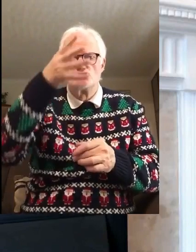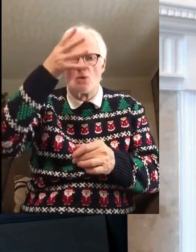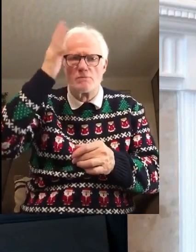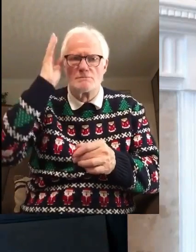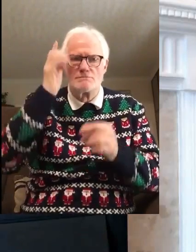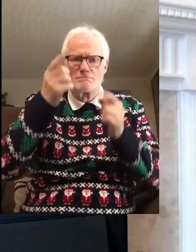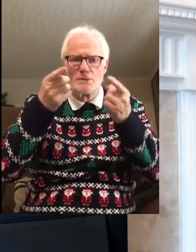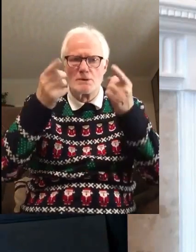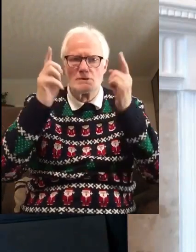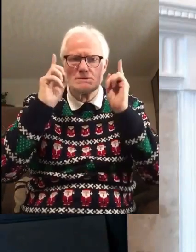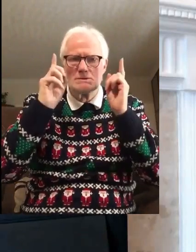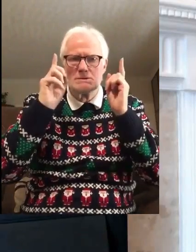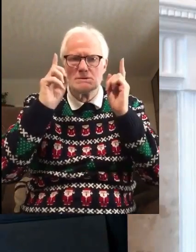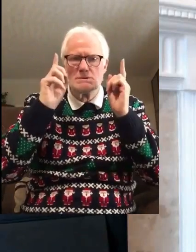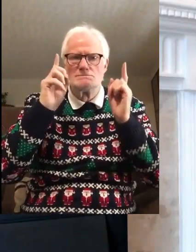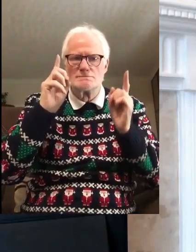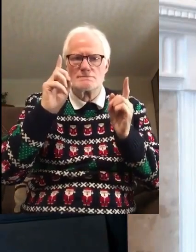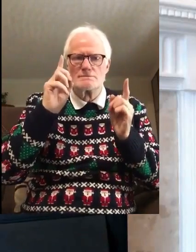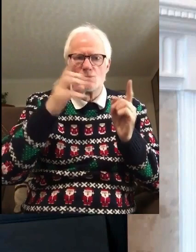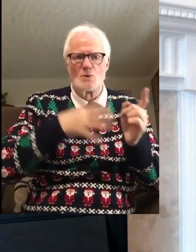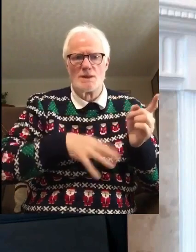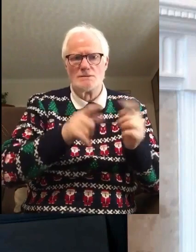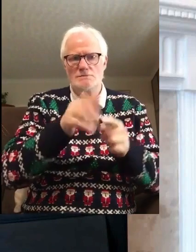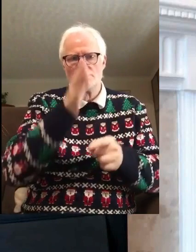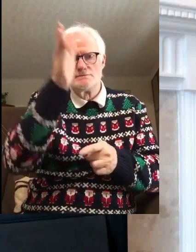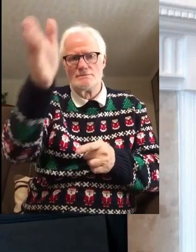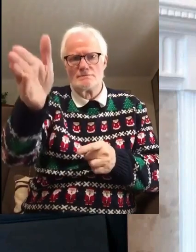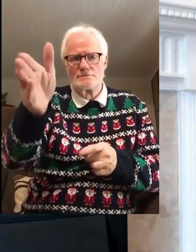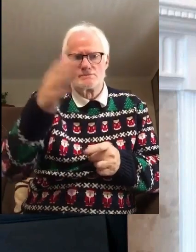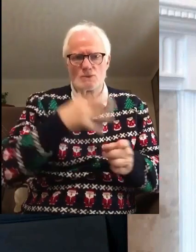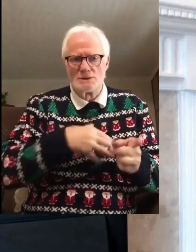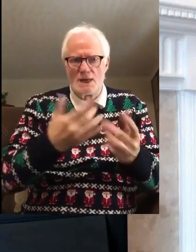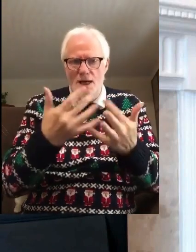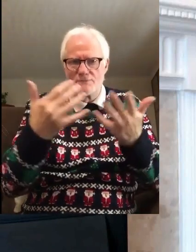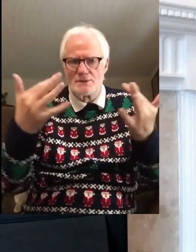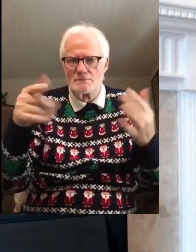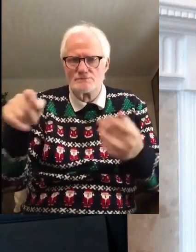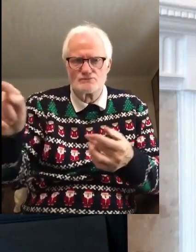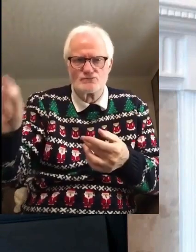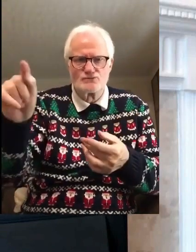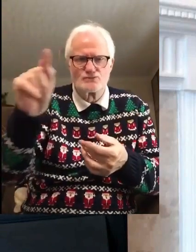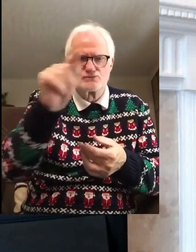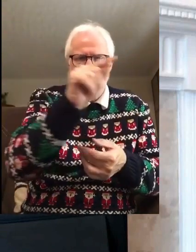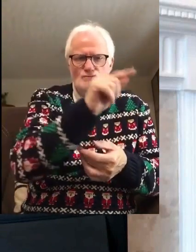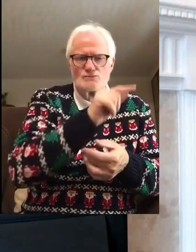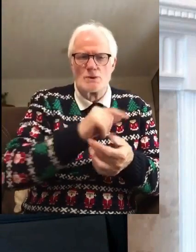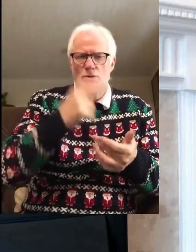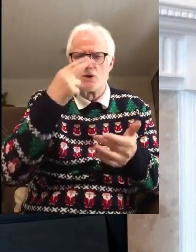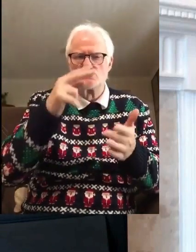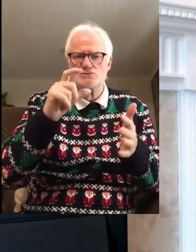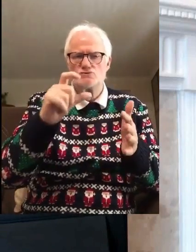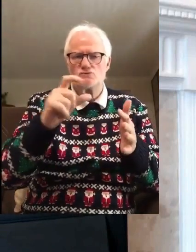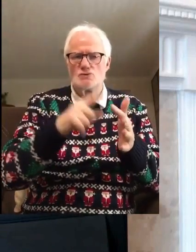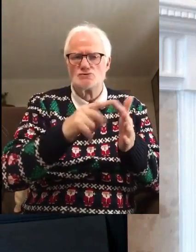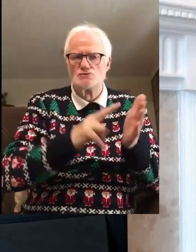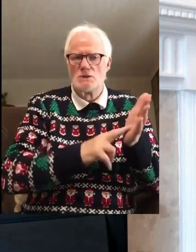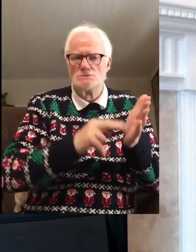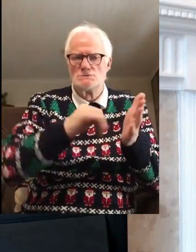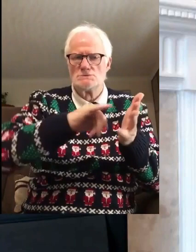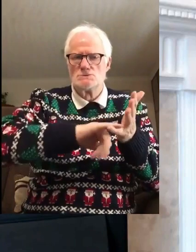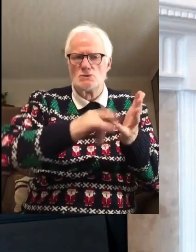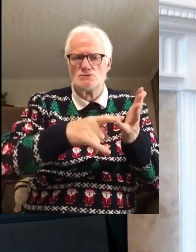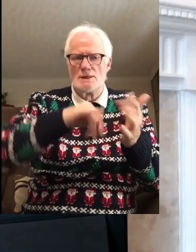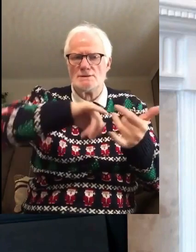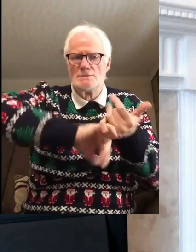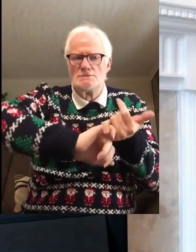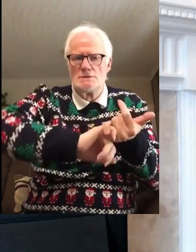a command. In other words, he sent an order saying that everybody needed to go